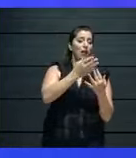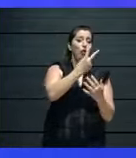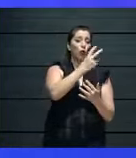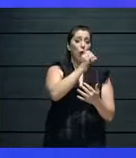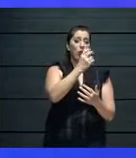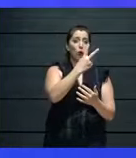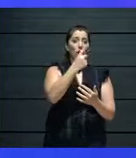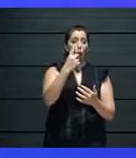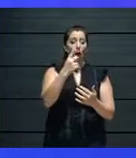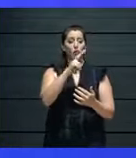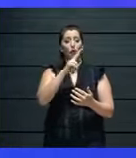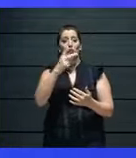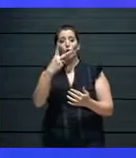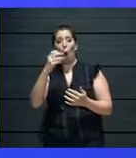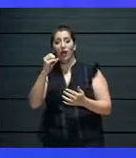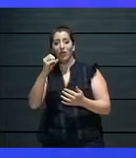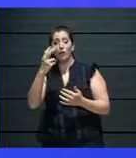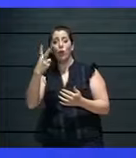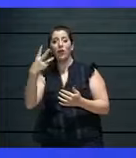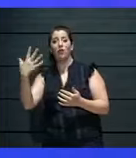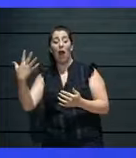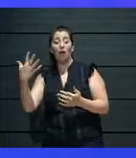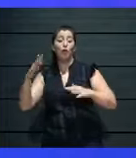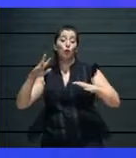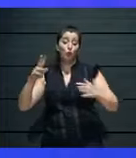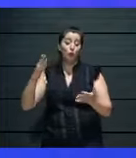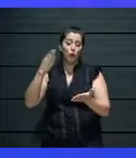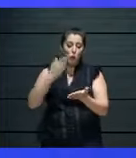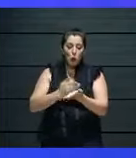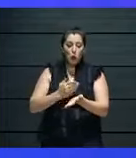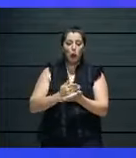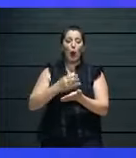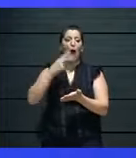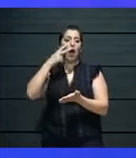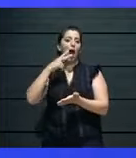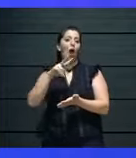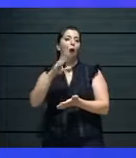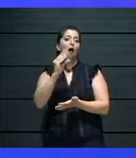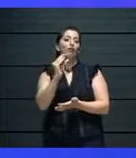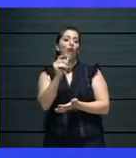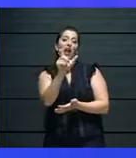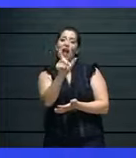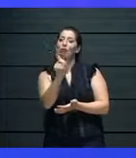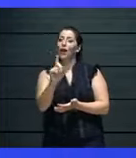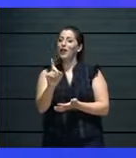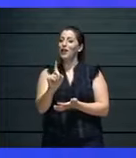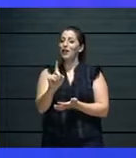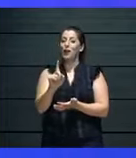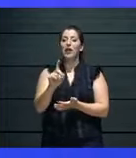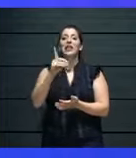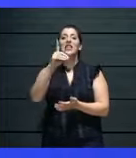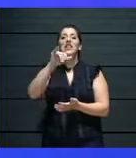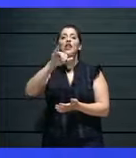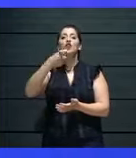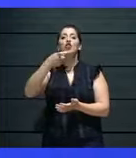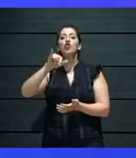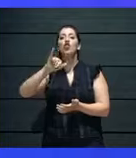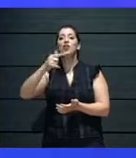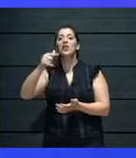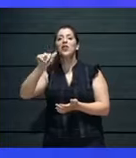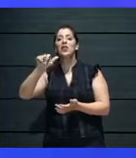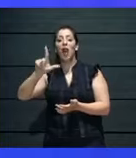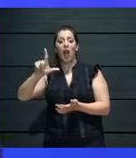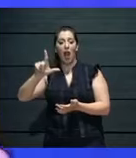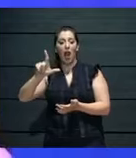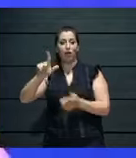times, um, in all aspects and in all pillars, whether it's education, whether it's research, whether it's internationalization,